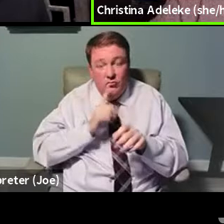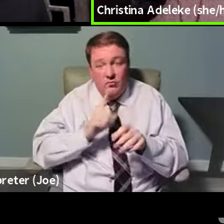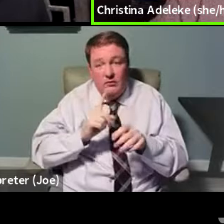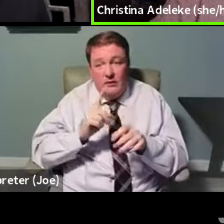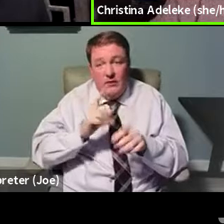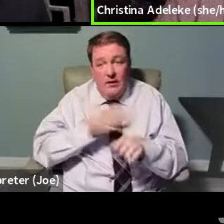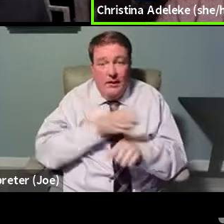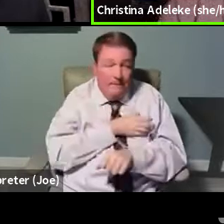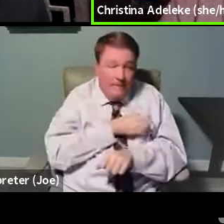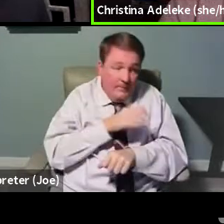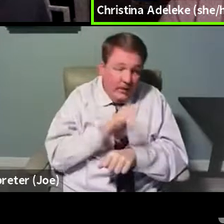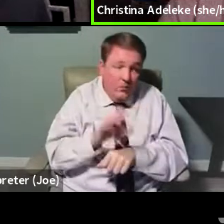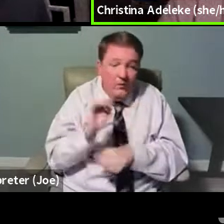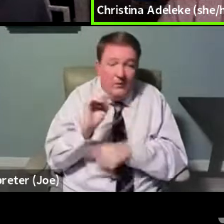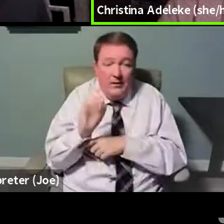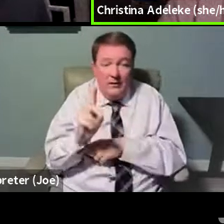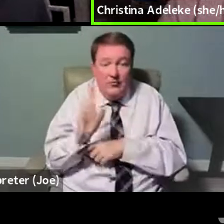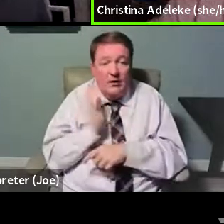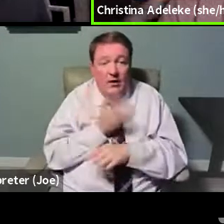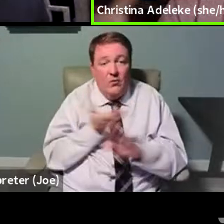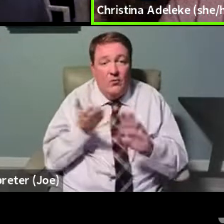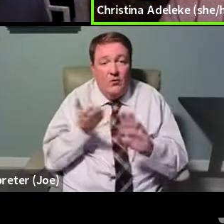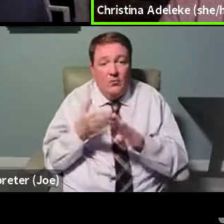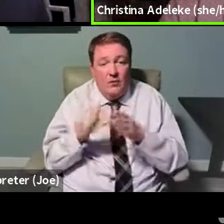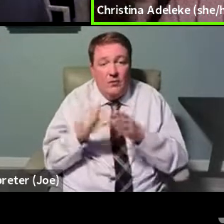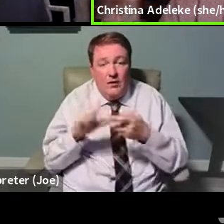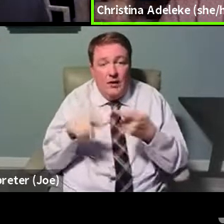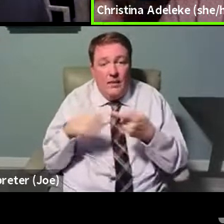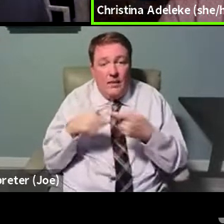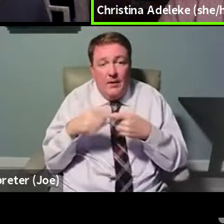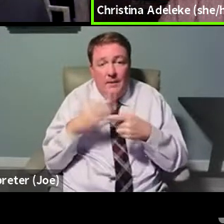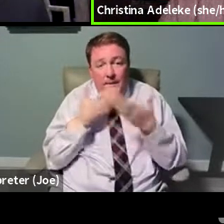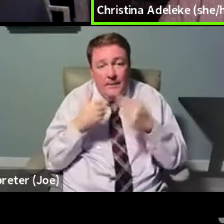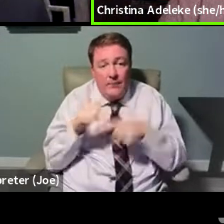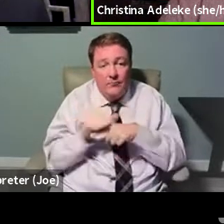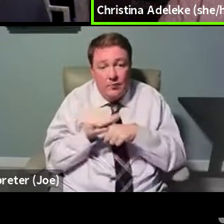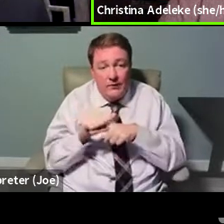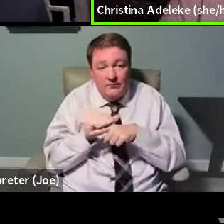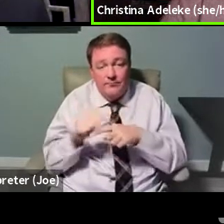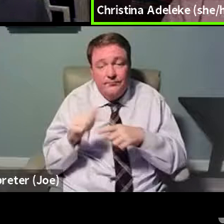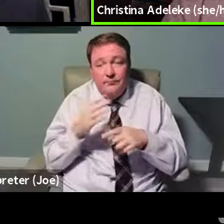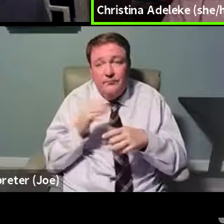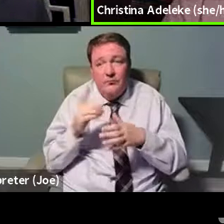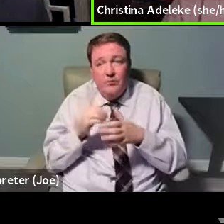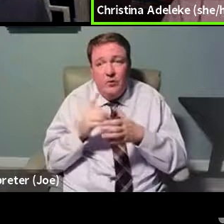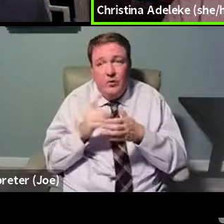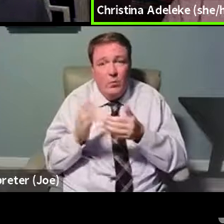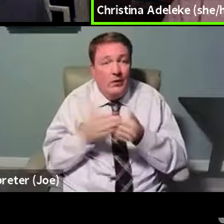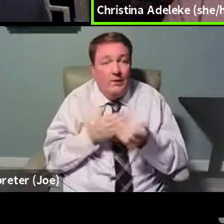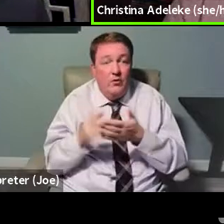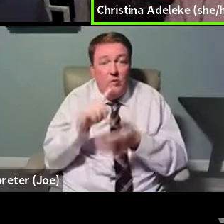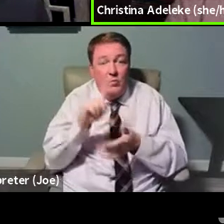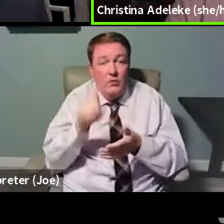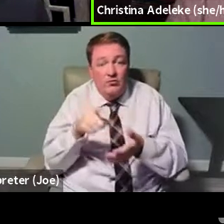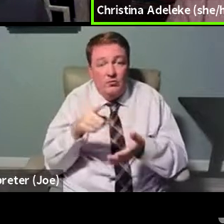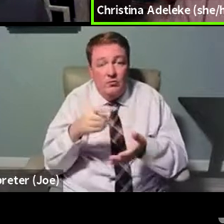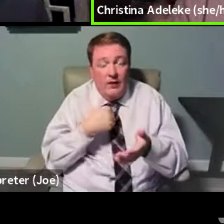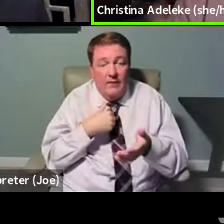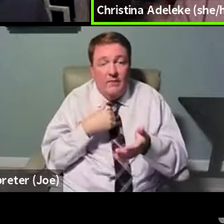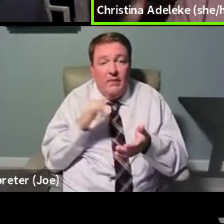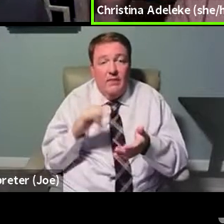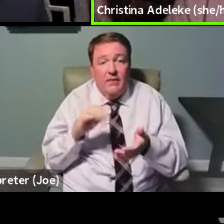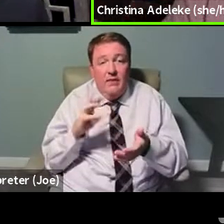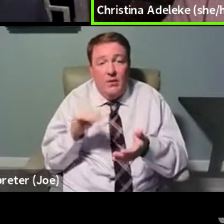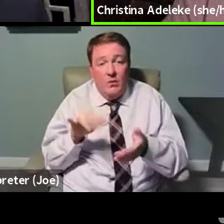and educate our community about, you know, best practices, what, you know, whatever questions folks have. That way